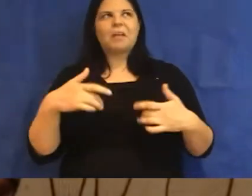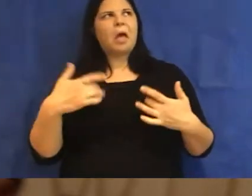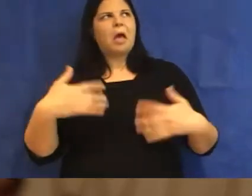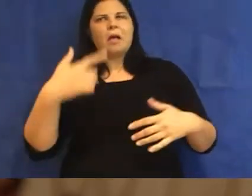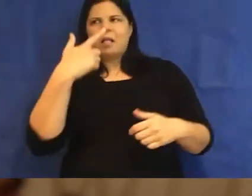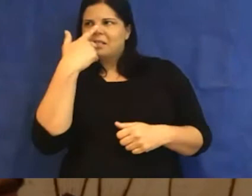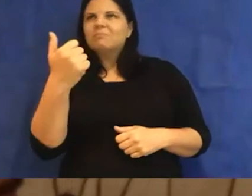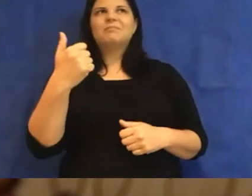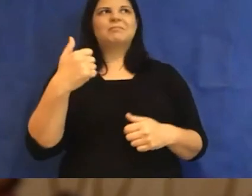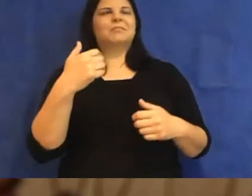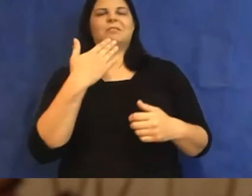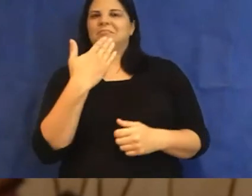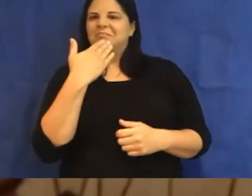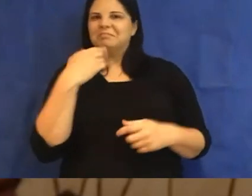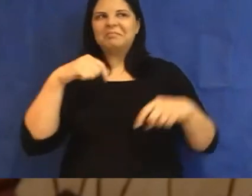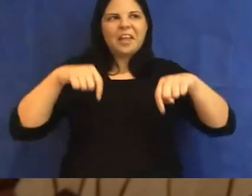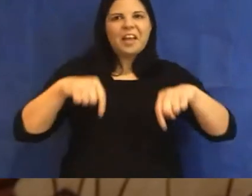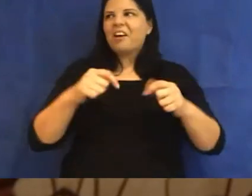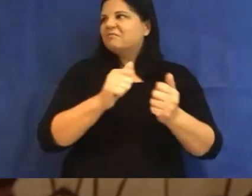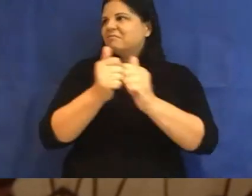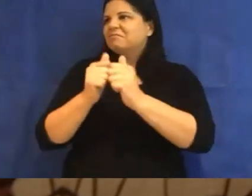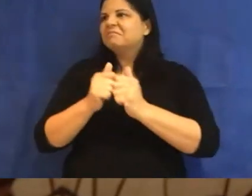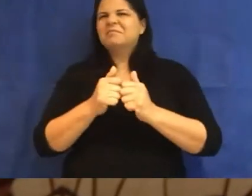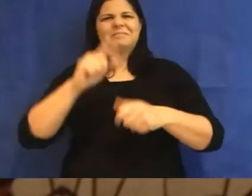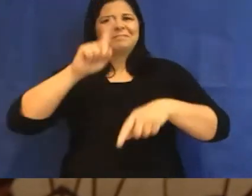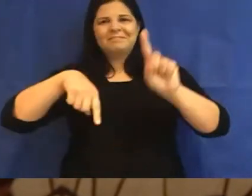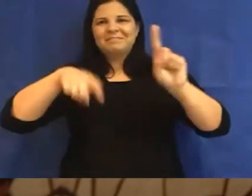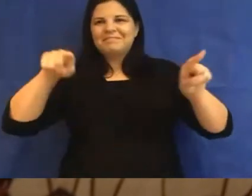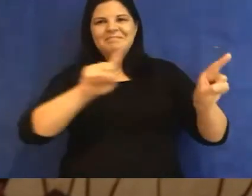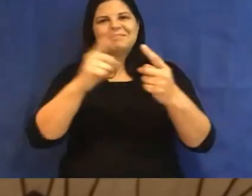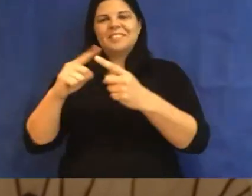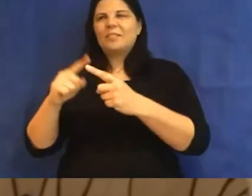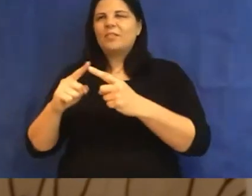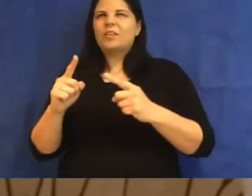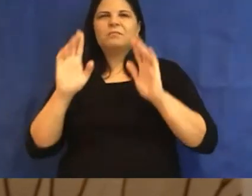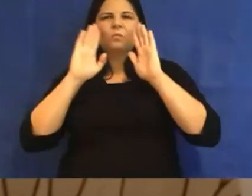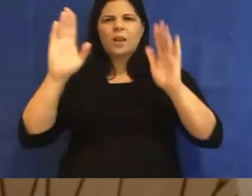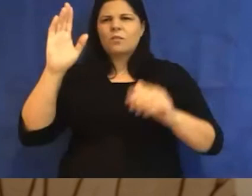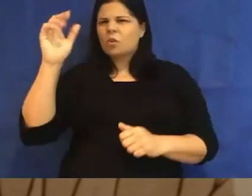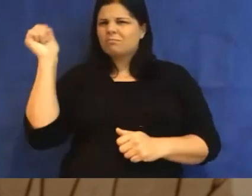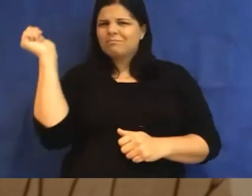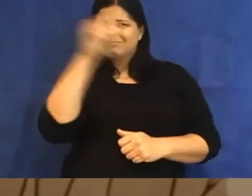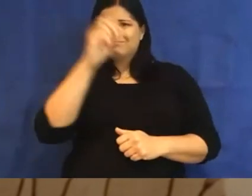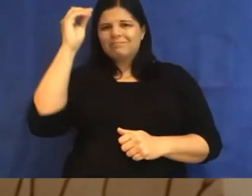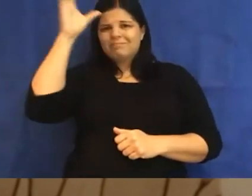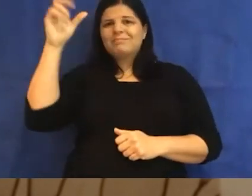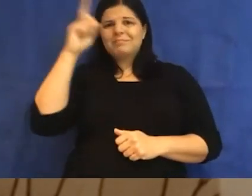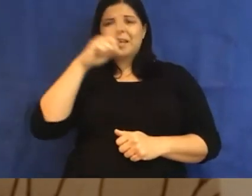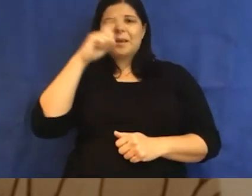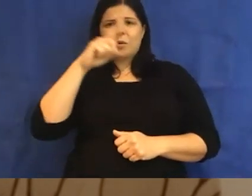part of this alumni of a whole bunch of incredibly empathic and intelligent people. So thank you.